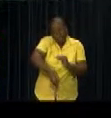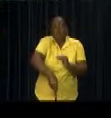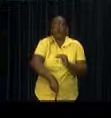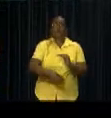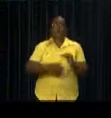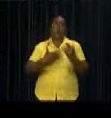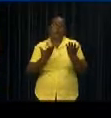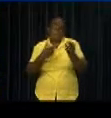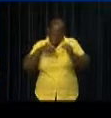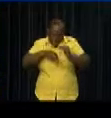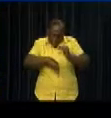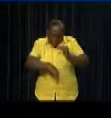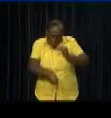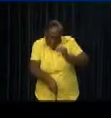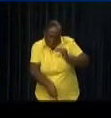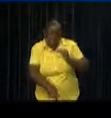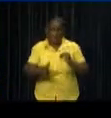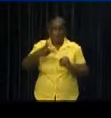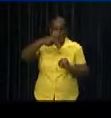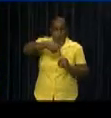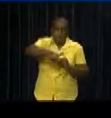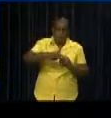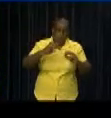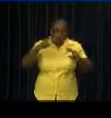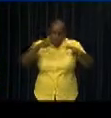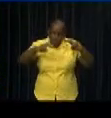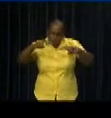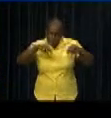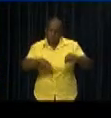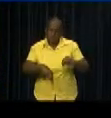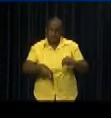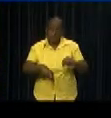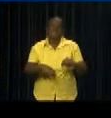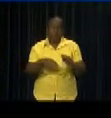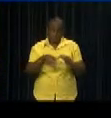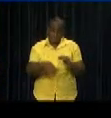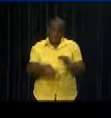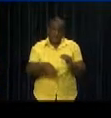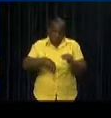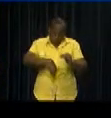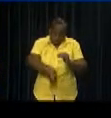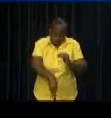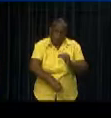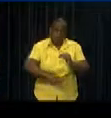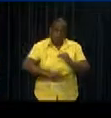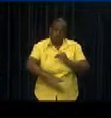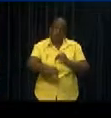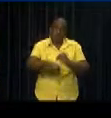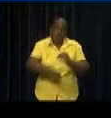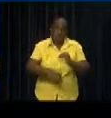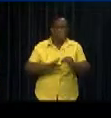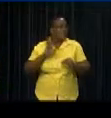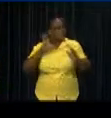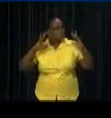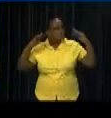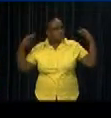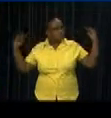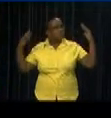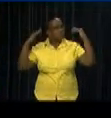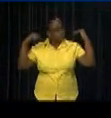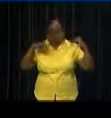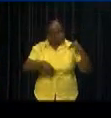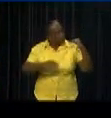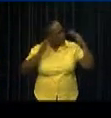in the Wegnarze region, searching the soil for fossil deposits. A seismic survey is done by generating sound